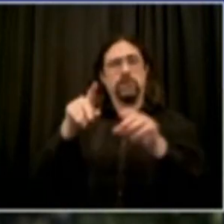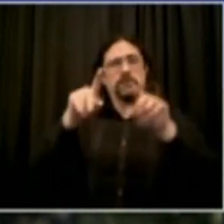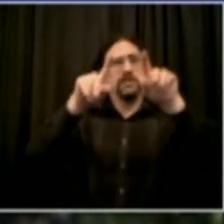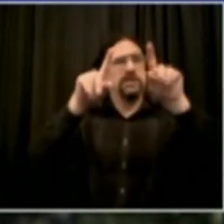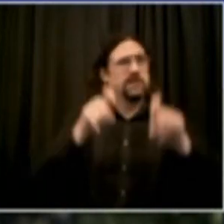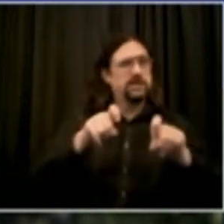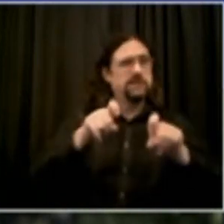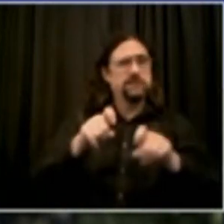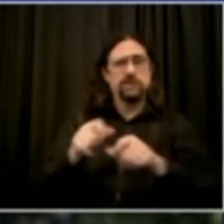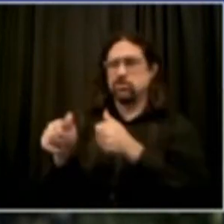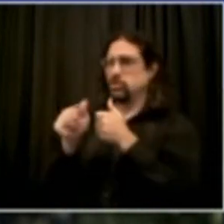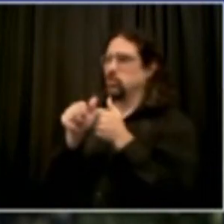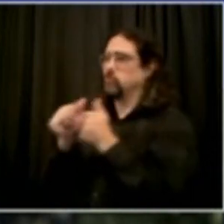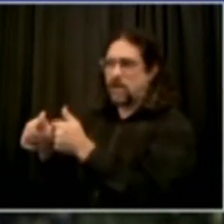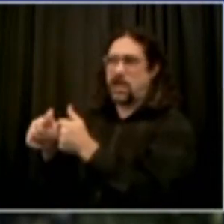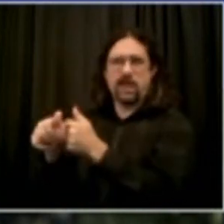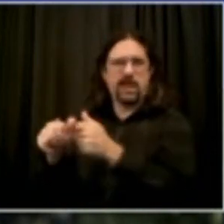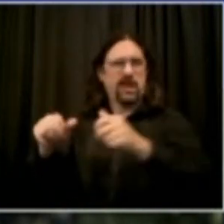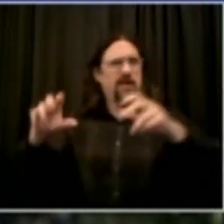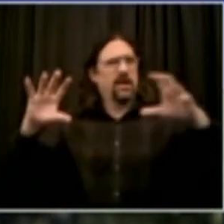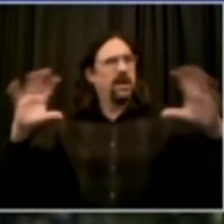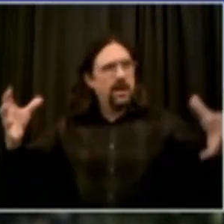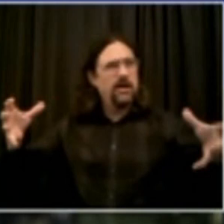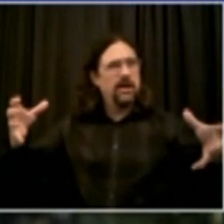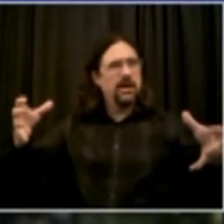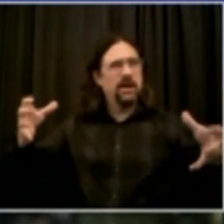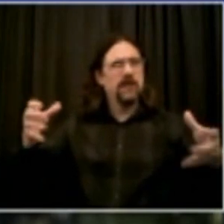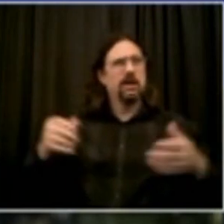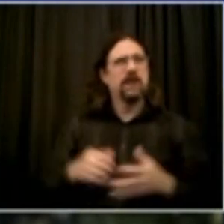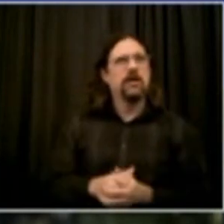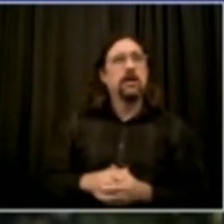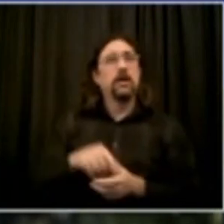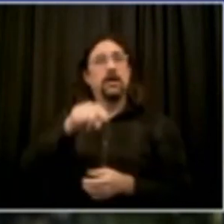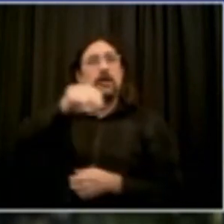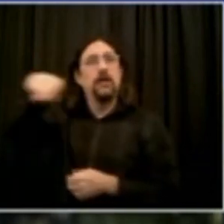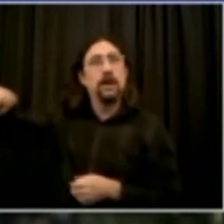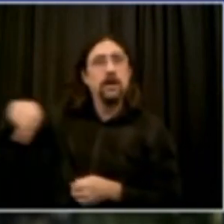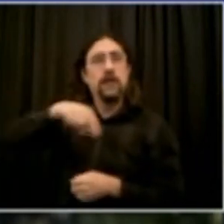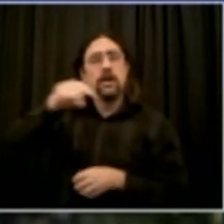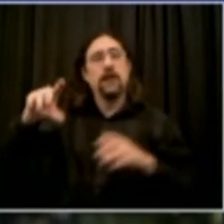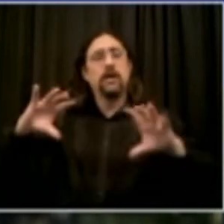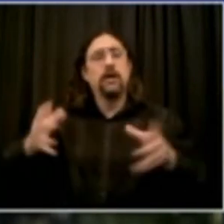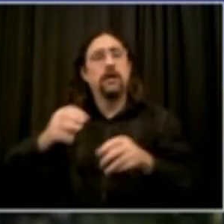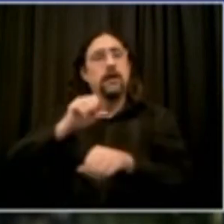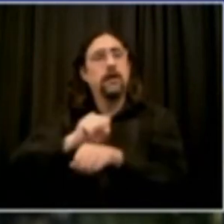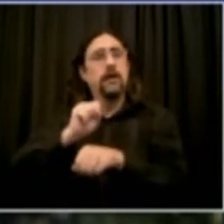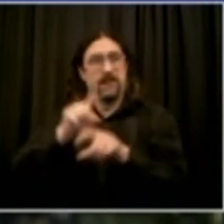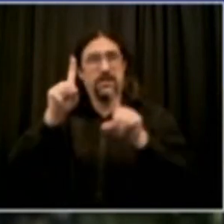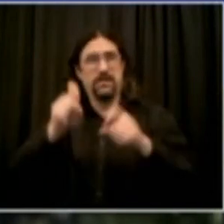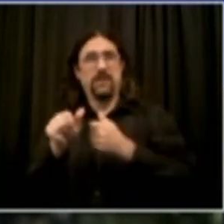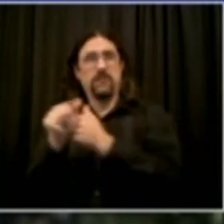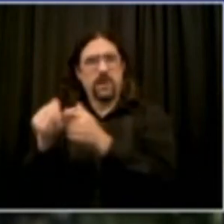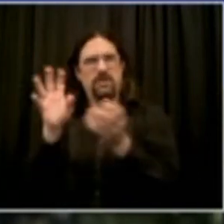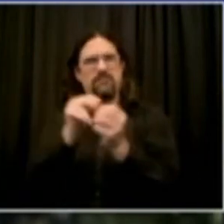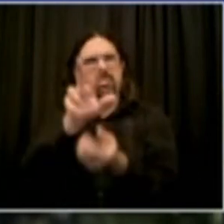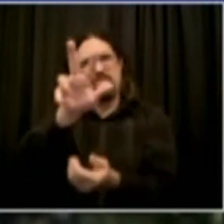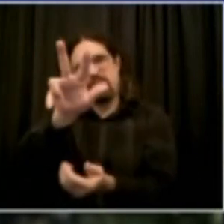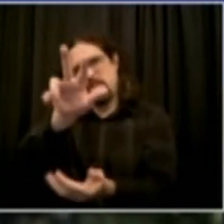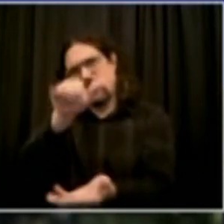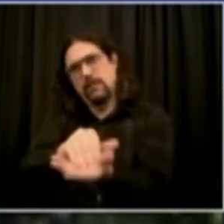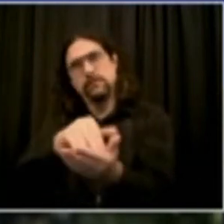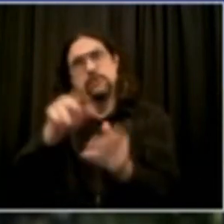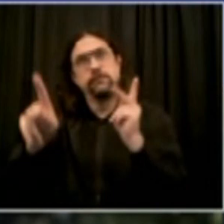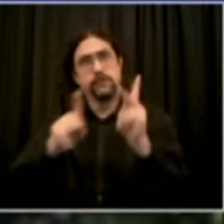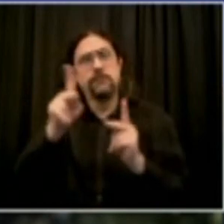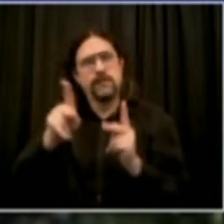phones, finding people, helping people, reaching people, literally stopping thousands of new infections with their work. And